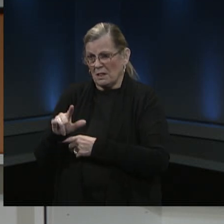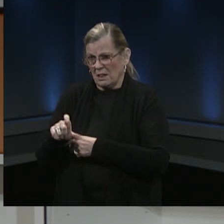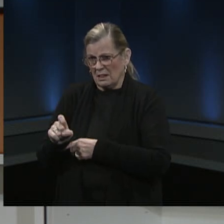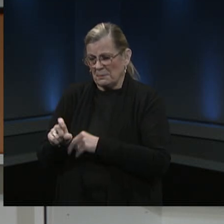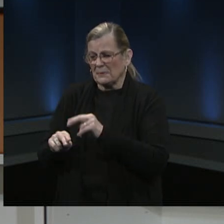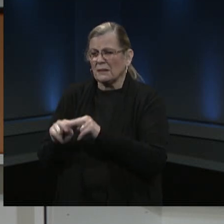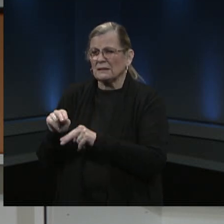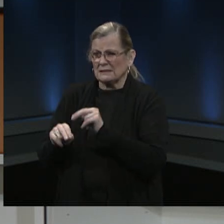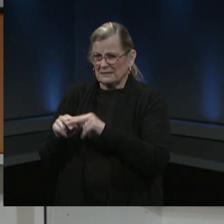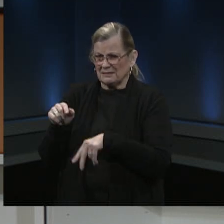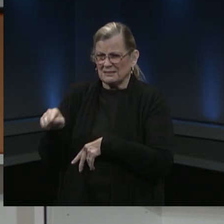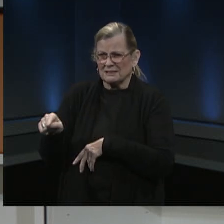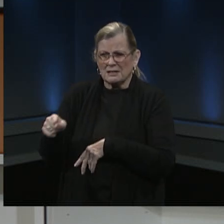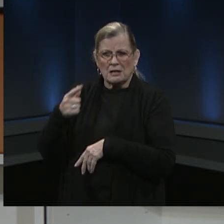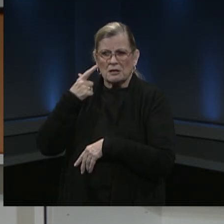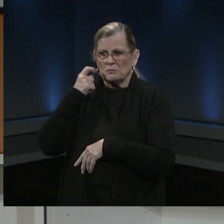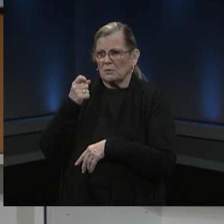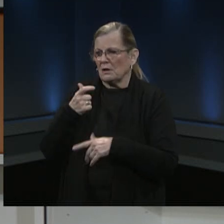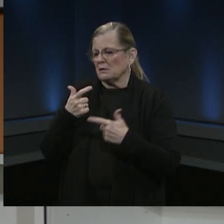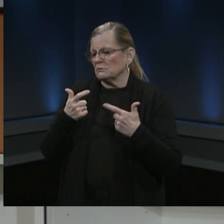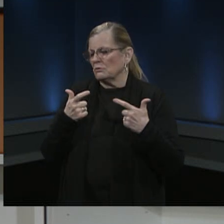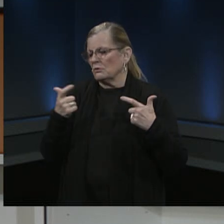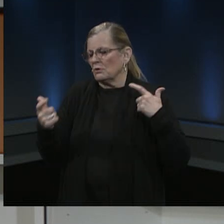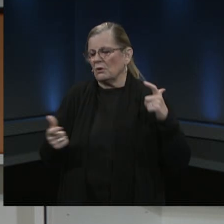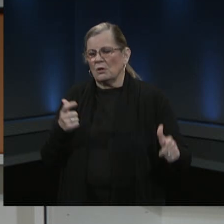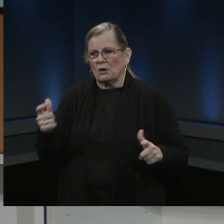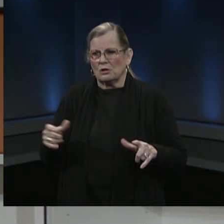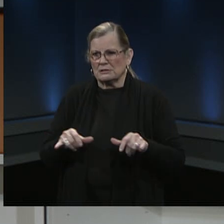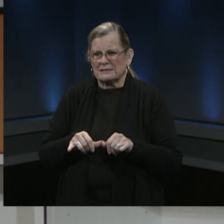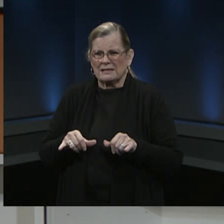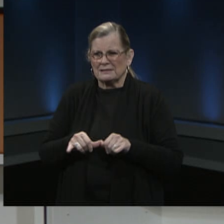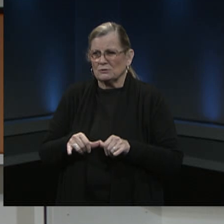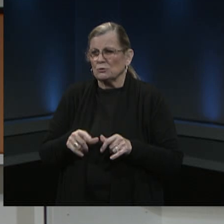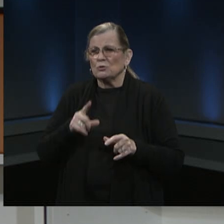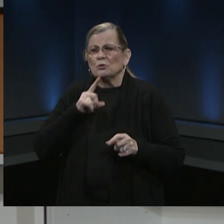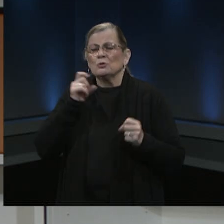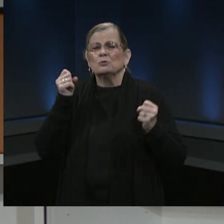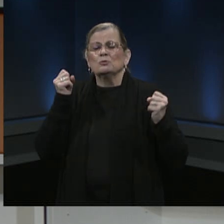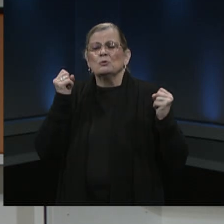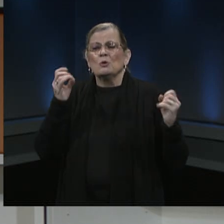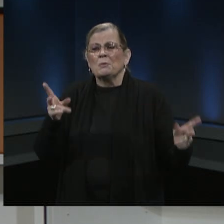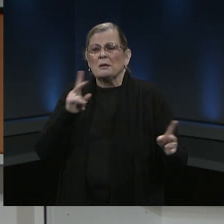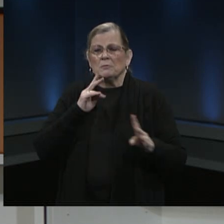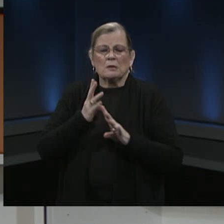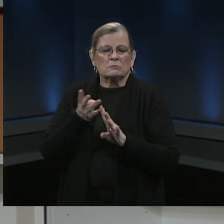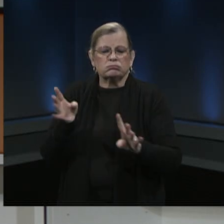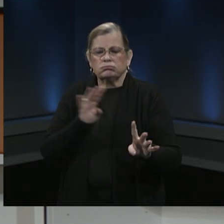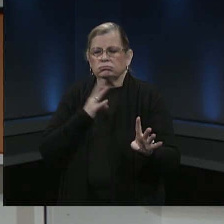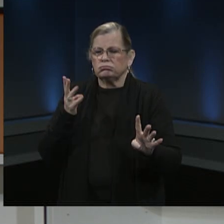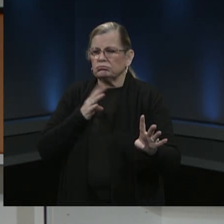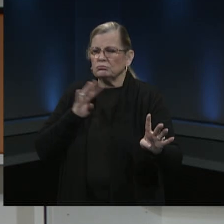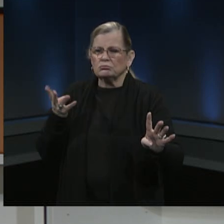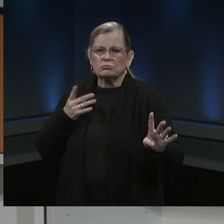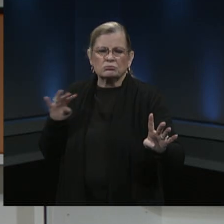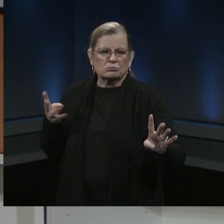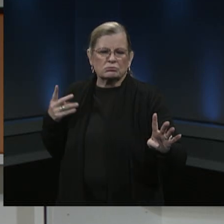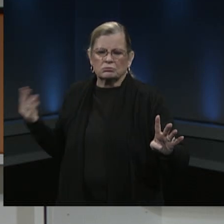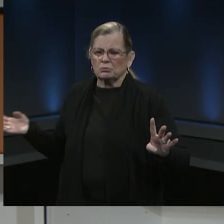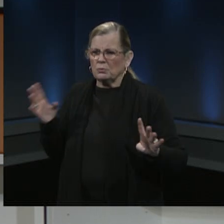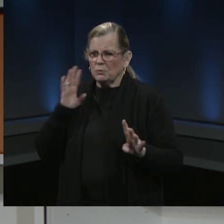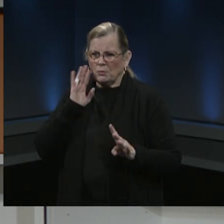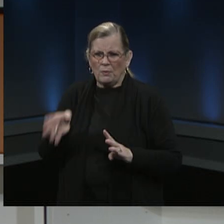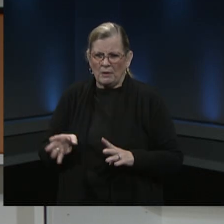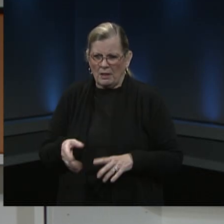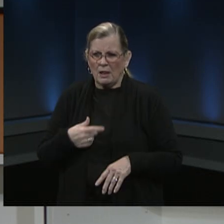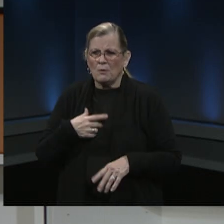logistics uh of the uh issue um it is something that we'll go back and share with anova and